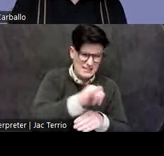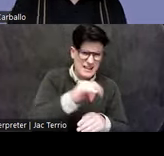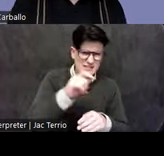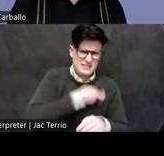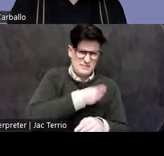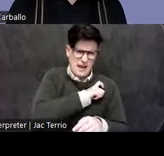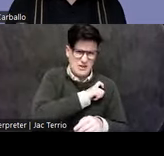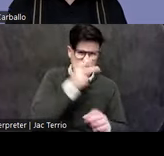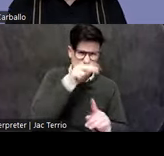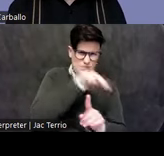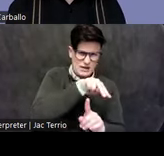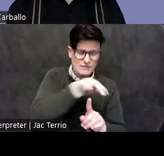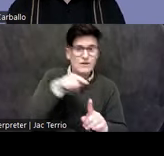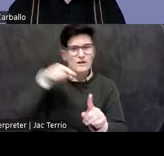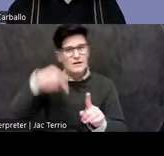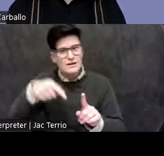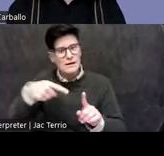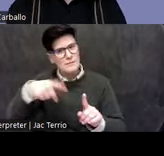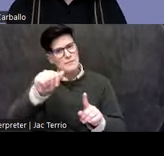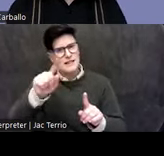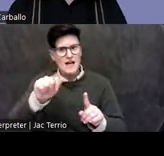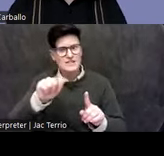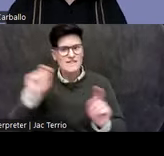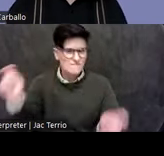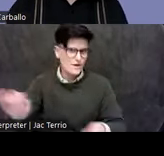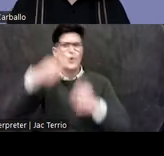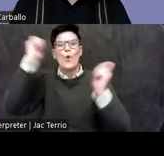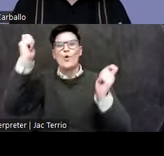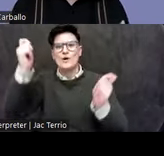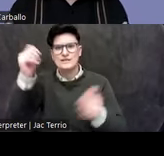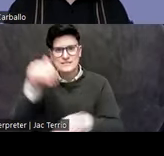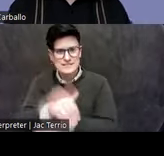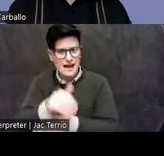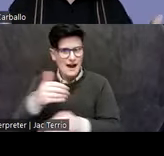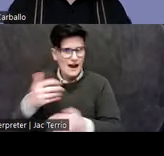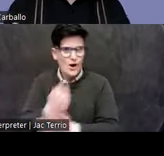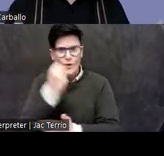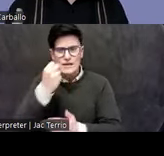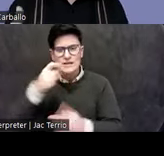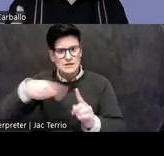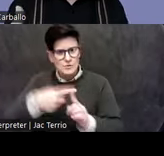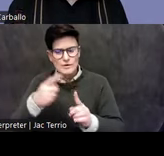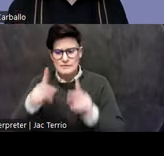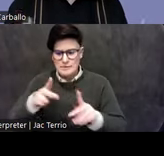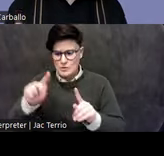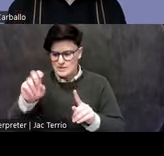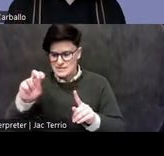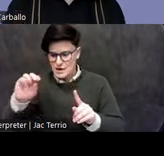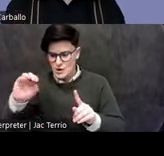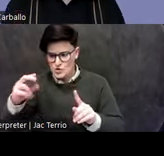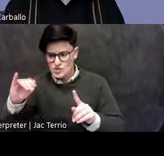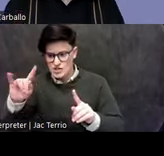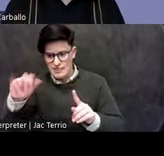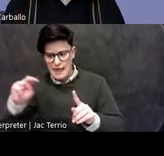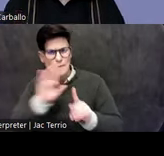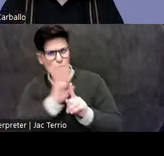to the plaza of a victorious night when the Tenochtitlan, the people of Tenochtitlan, pushed both the Spaniards and